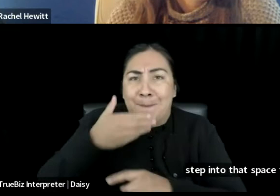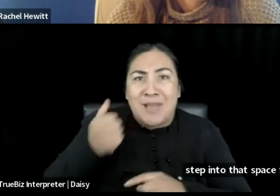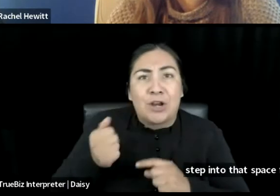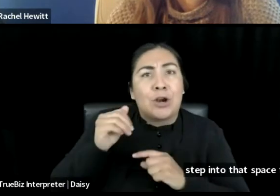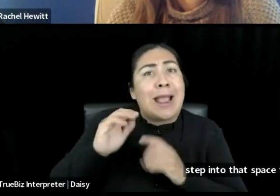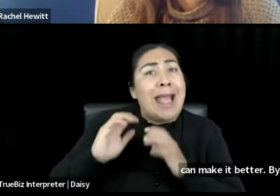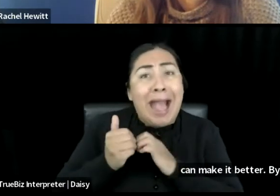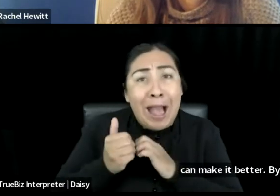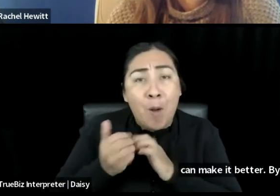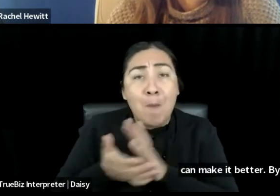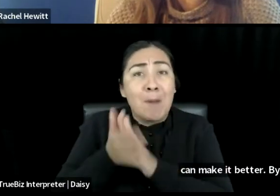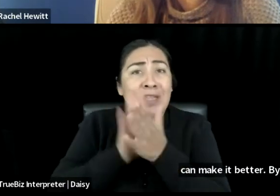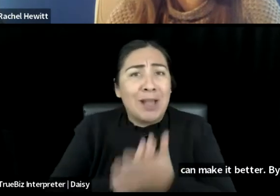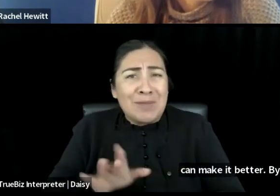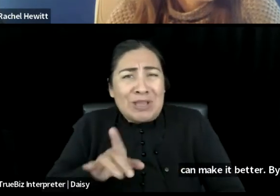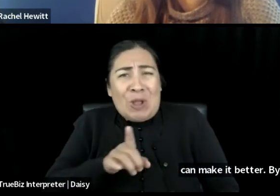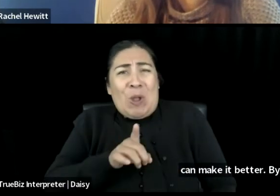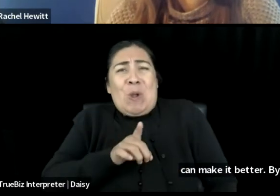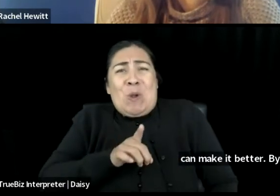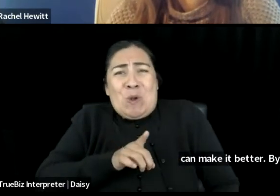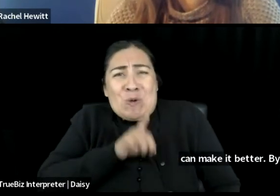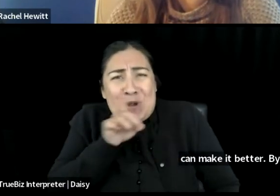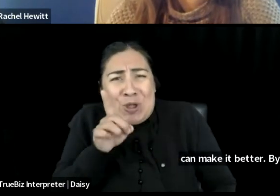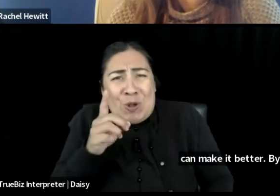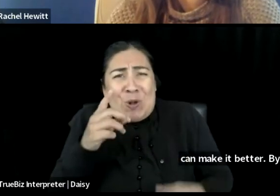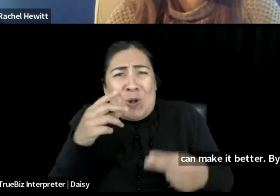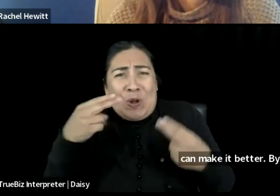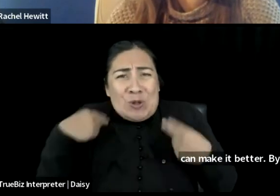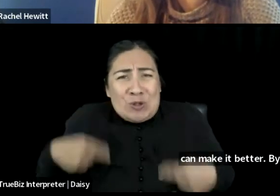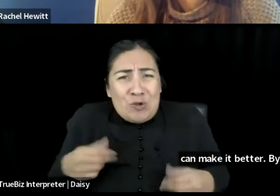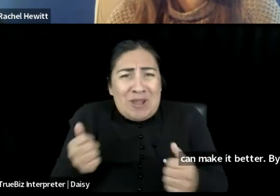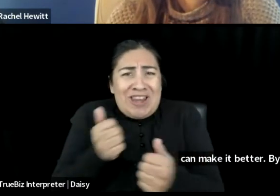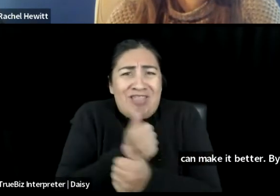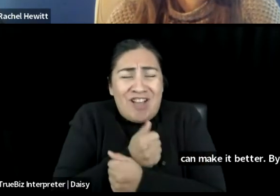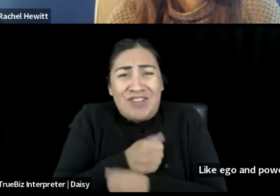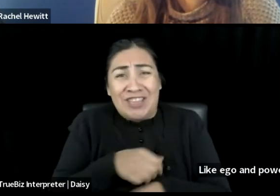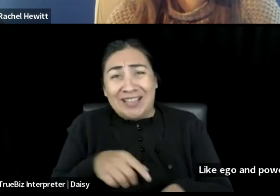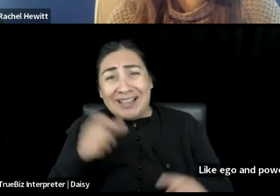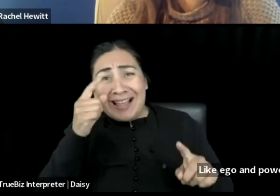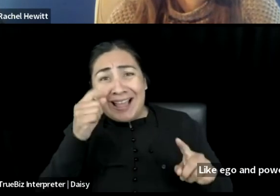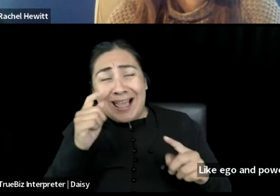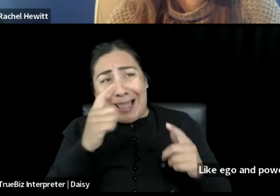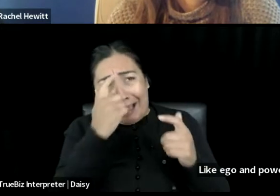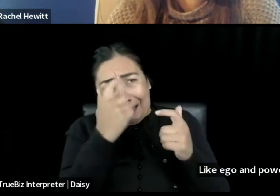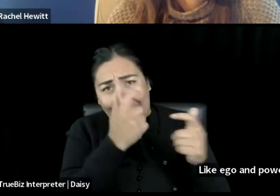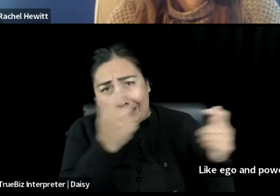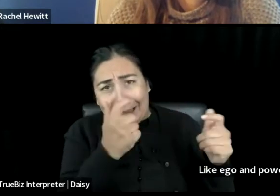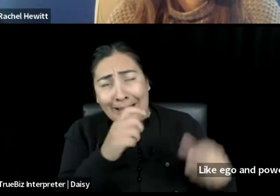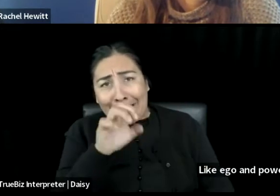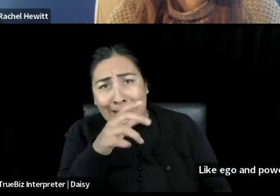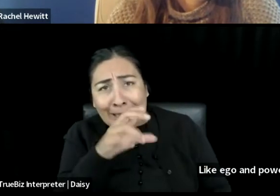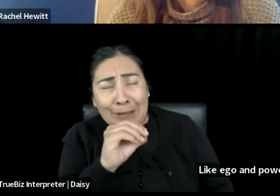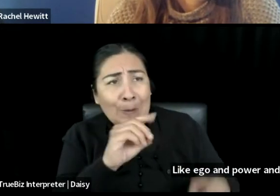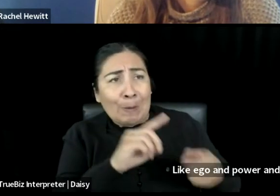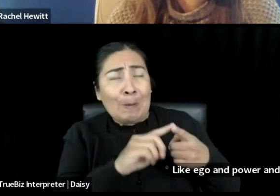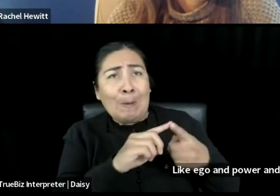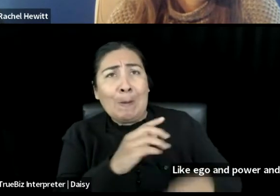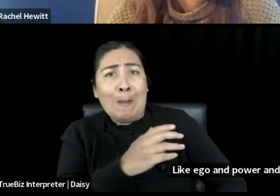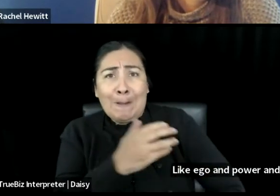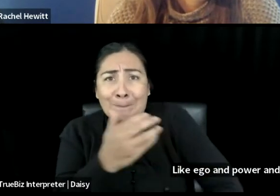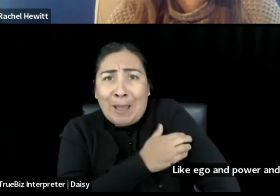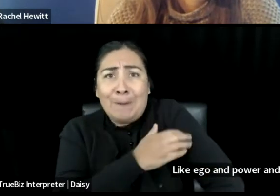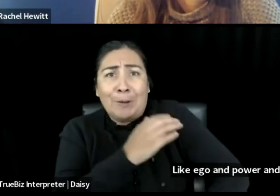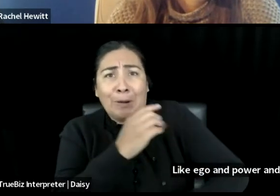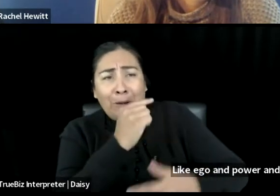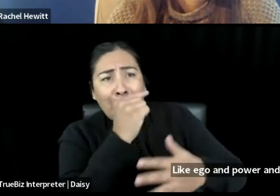humans in this space, like ego and power and all these other things that would soak their way in will